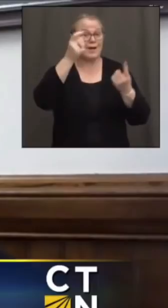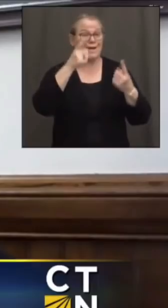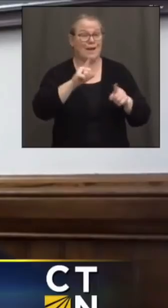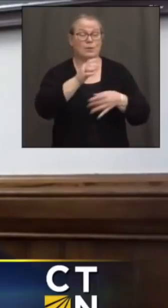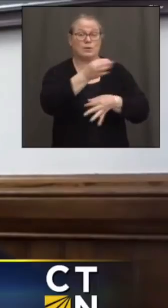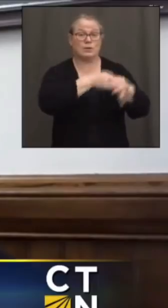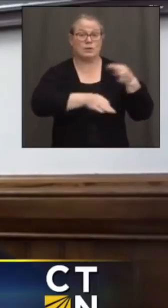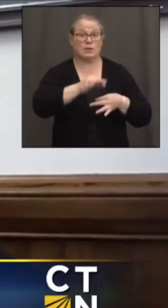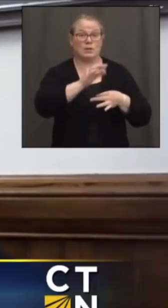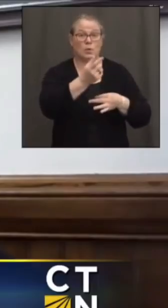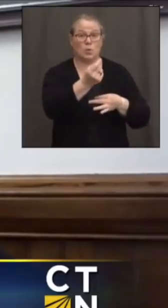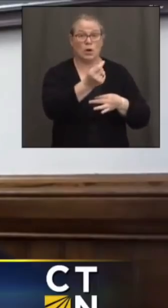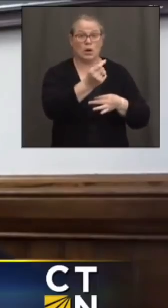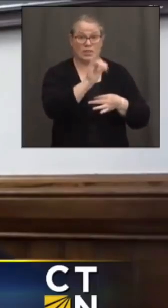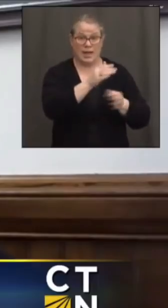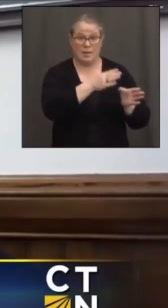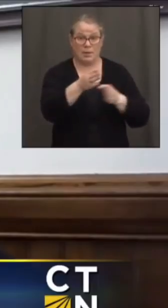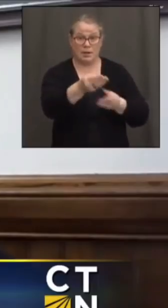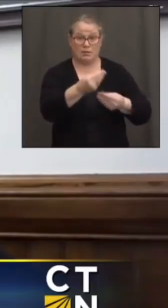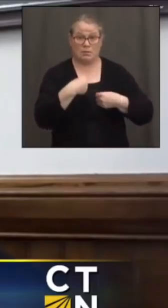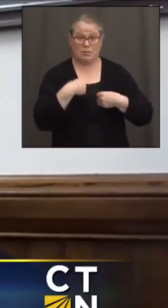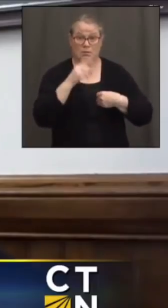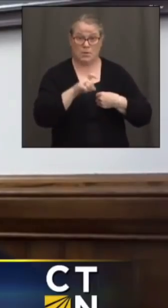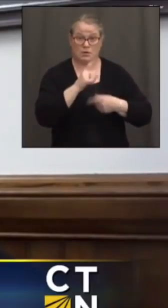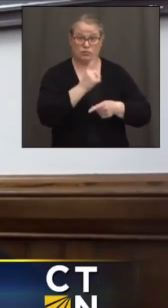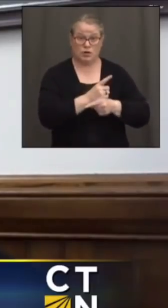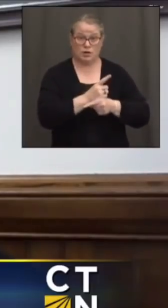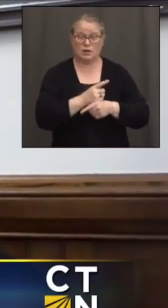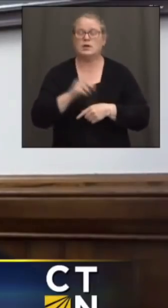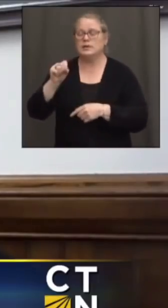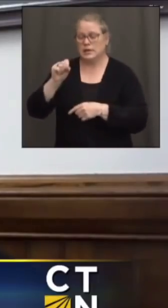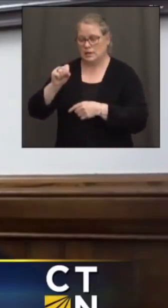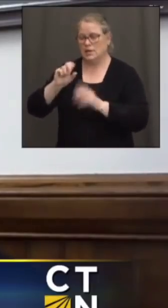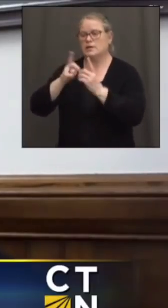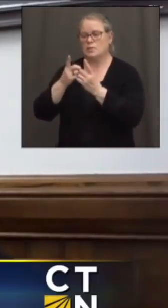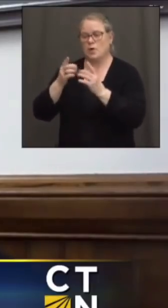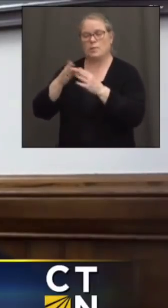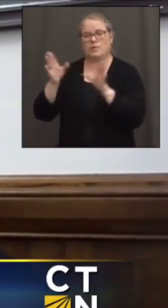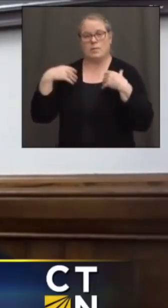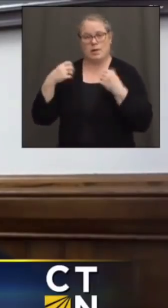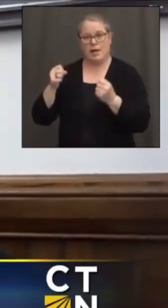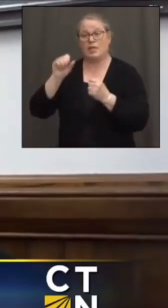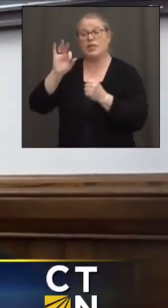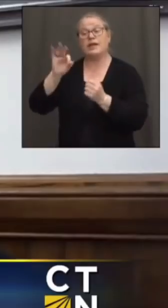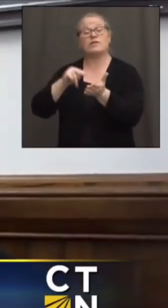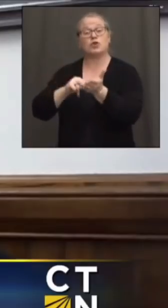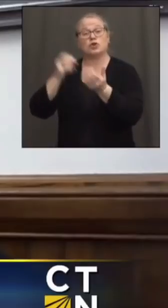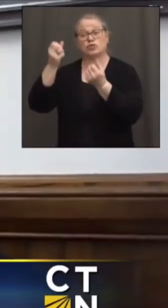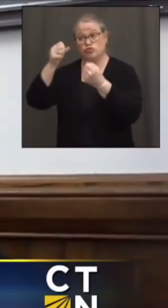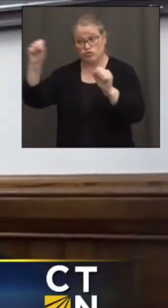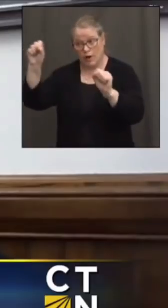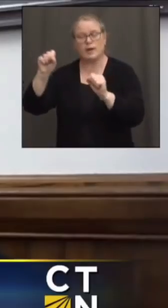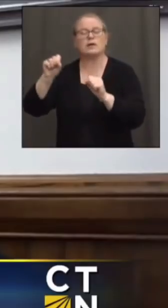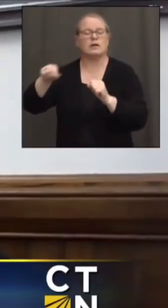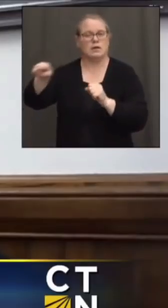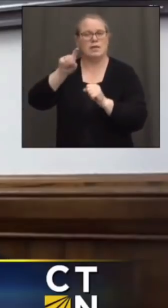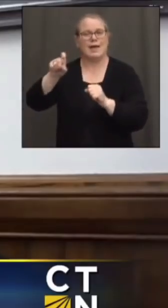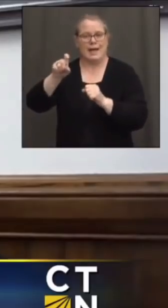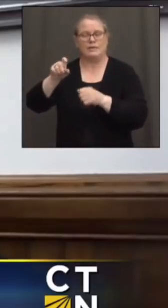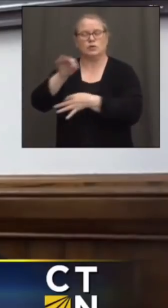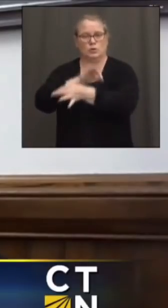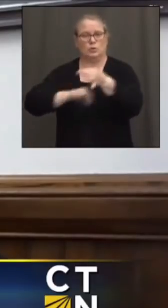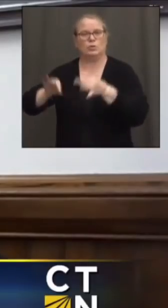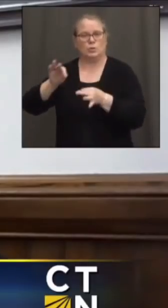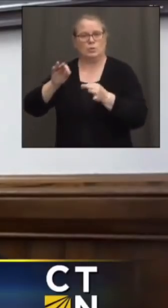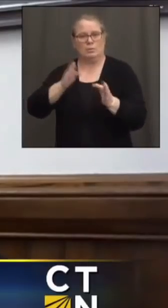Yes, they have to submit strike contingency plans to the Department of Public Health. At that time, Department of Public Health will review those plans,